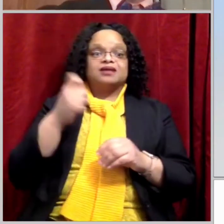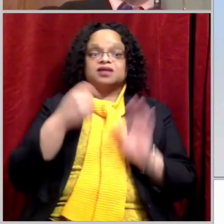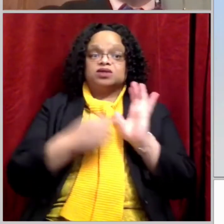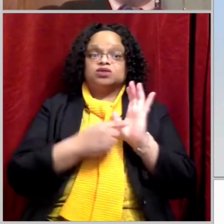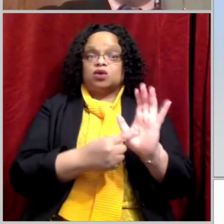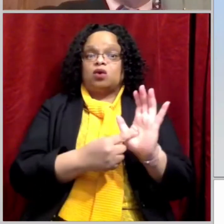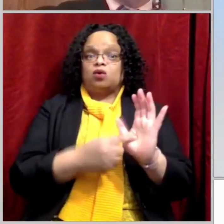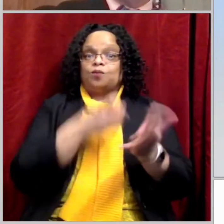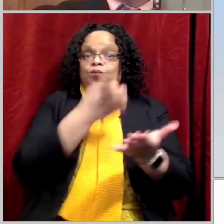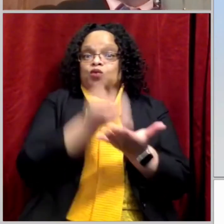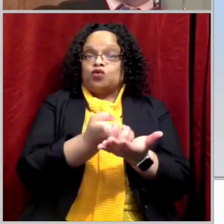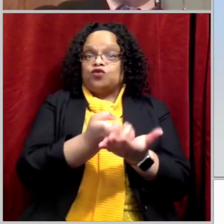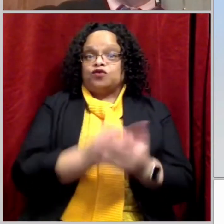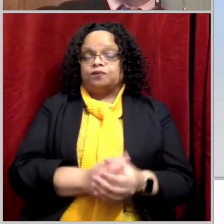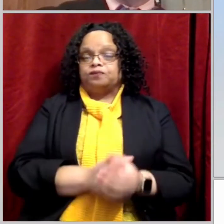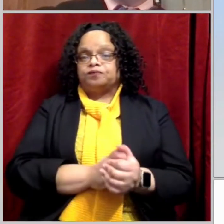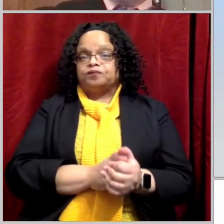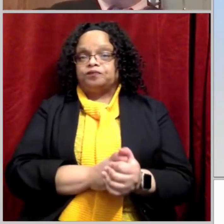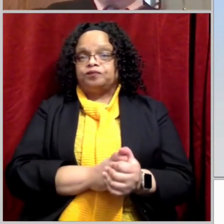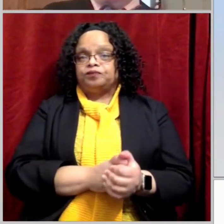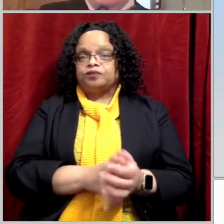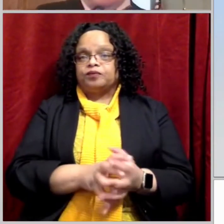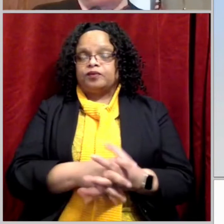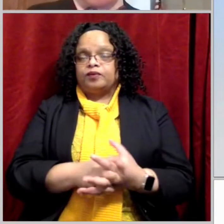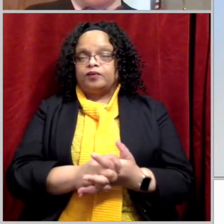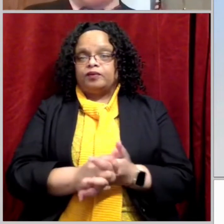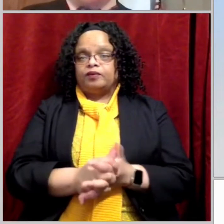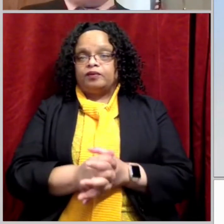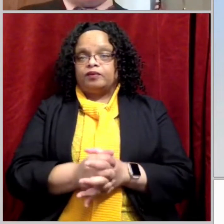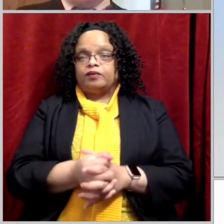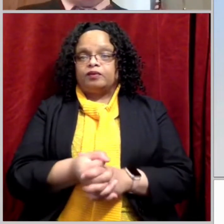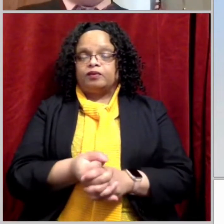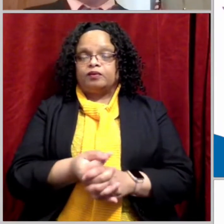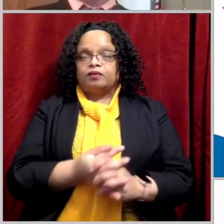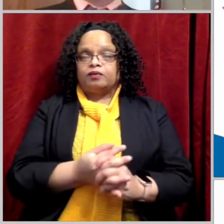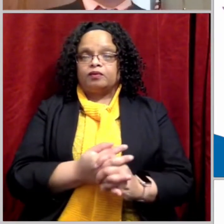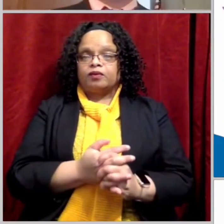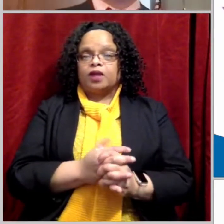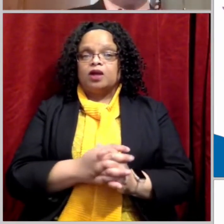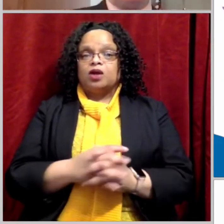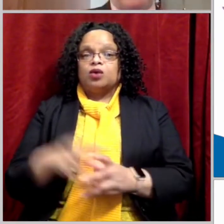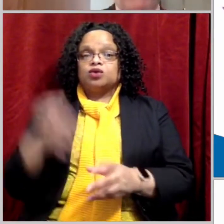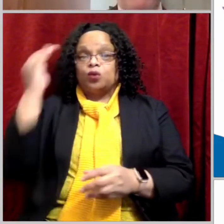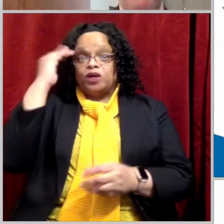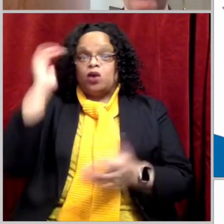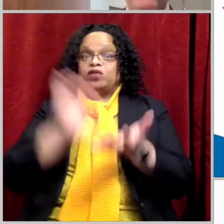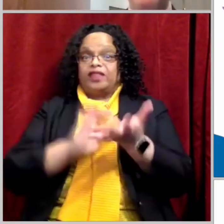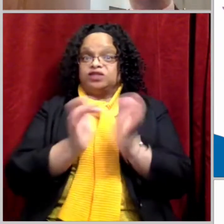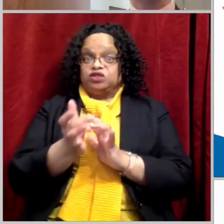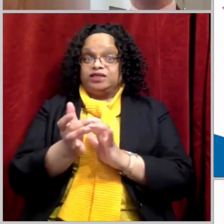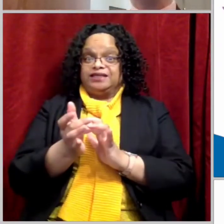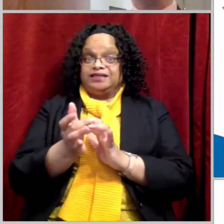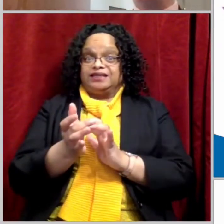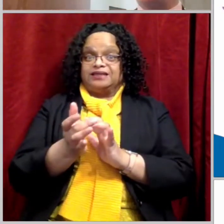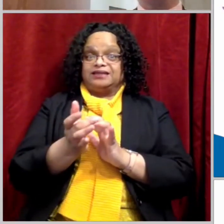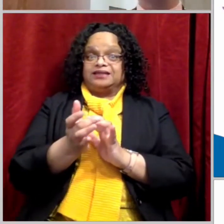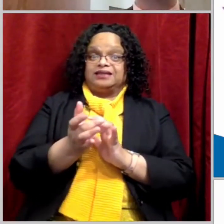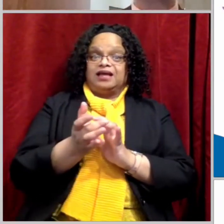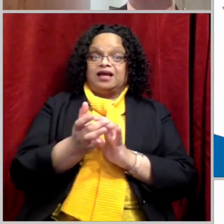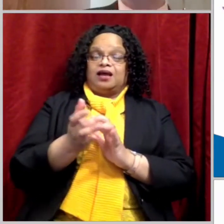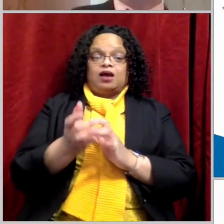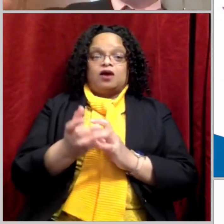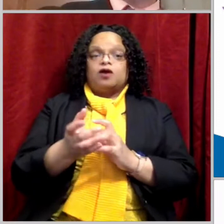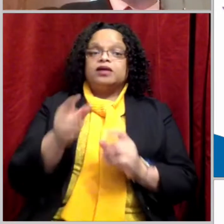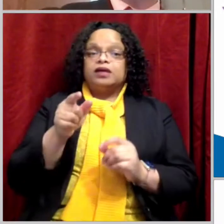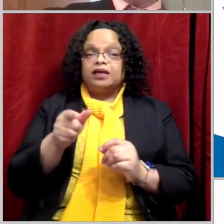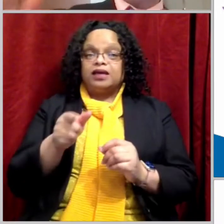especially to John, because that would fulfill his ministry. We know that Jesus is our front runner, our